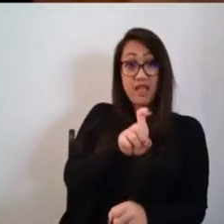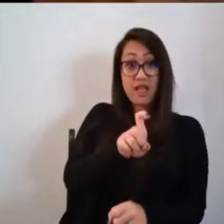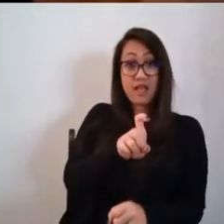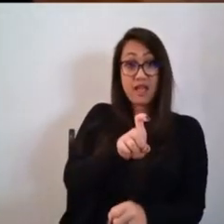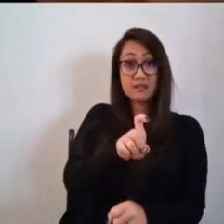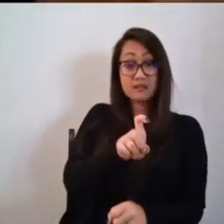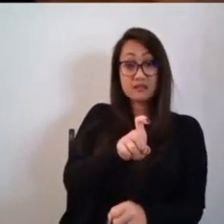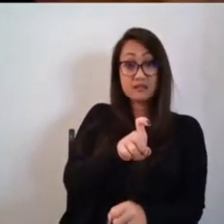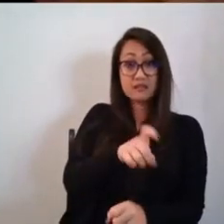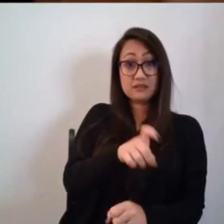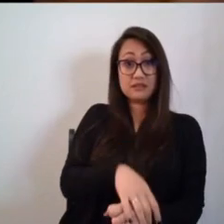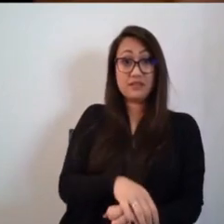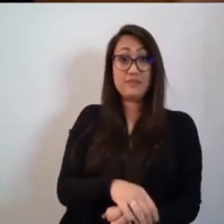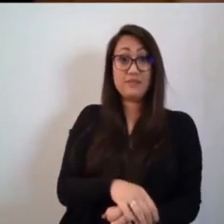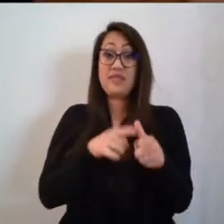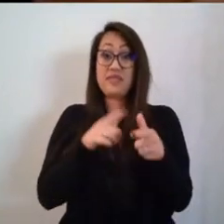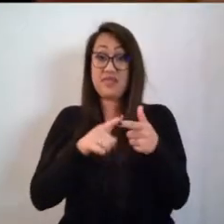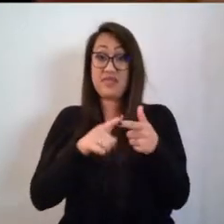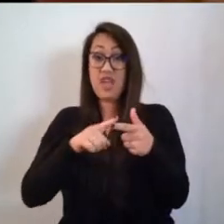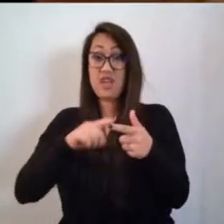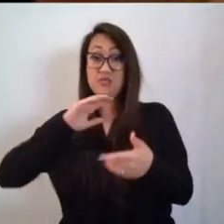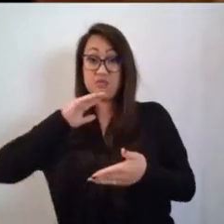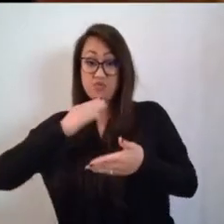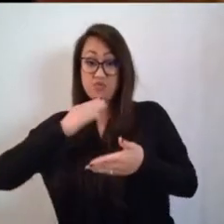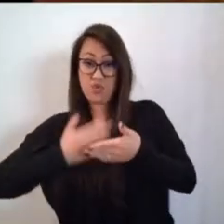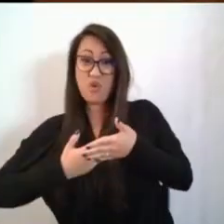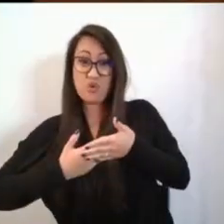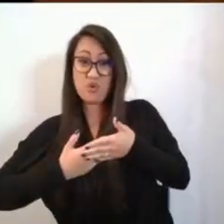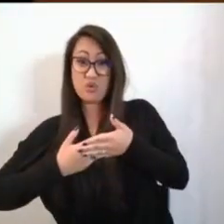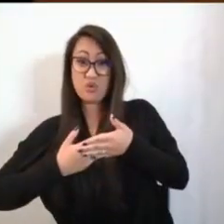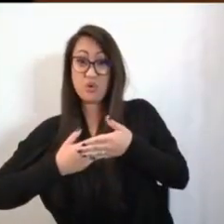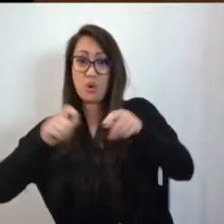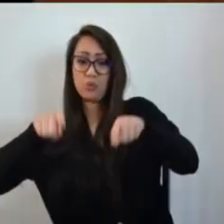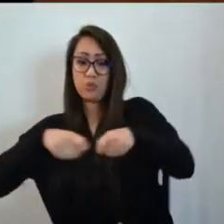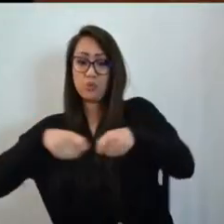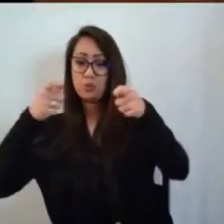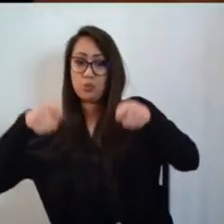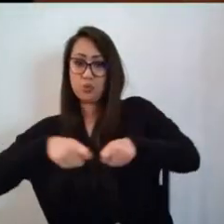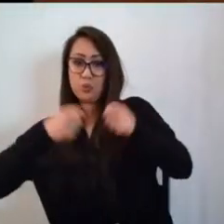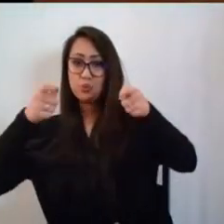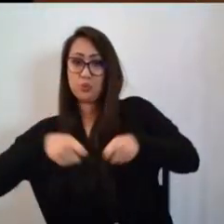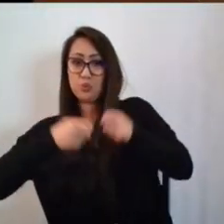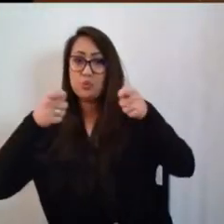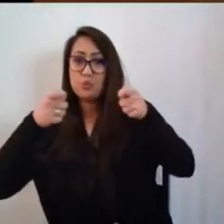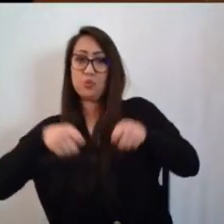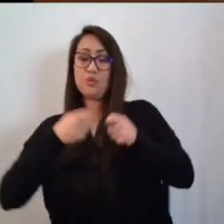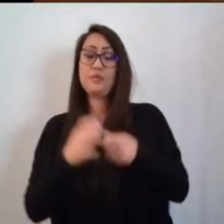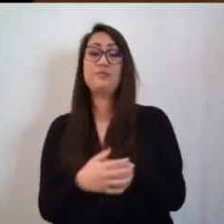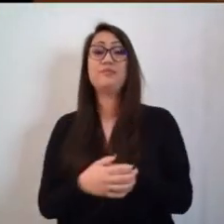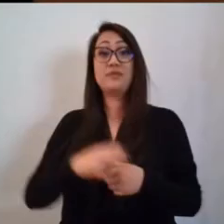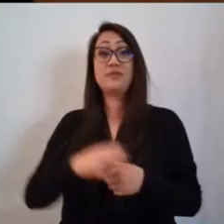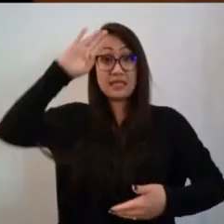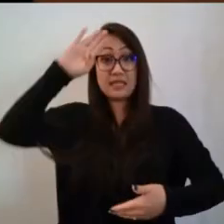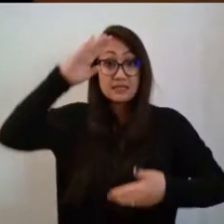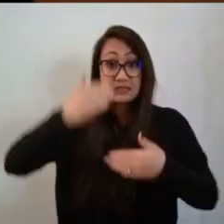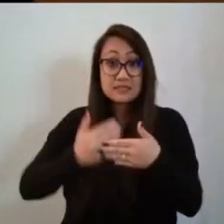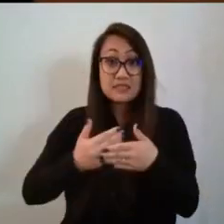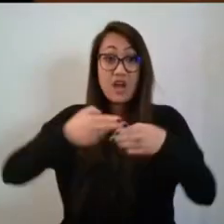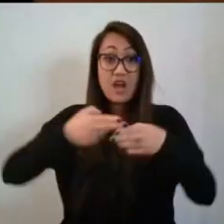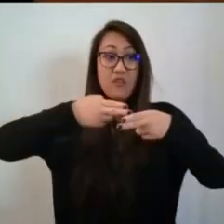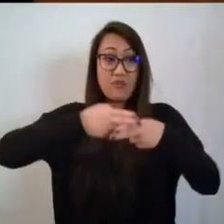embroidered linen, all winter. And his son carved Indian brooms from birch,